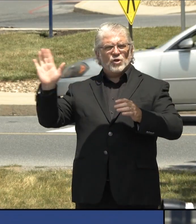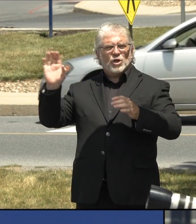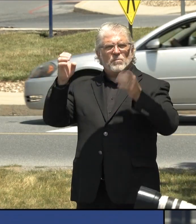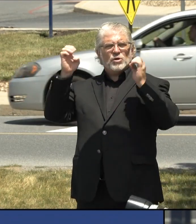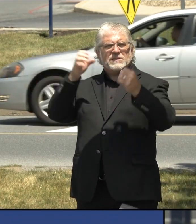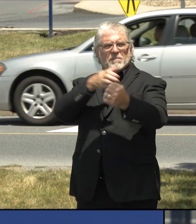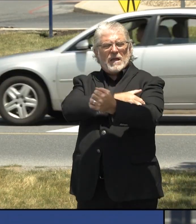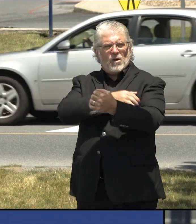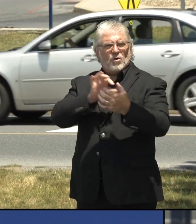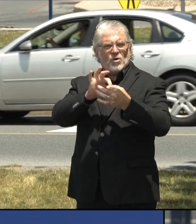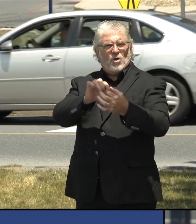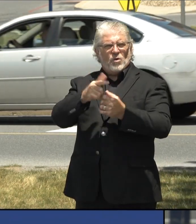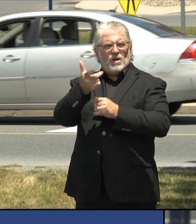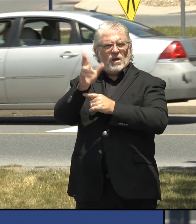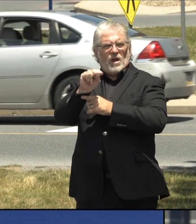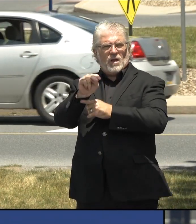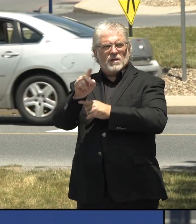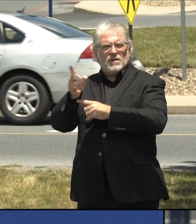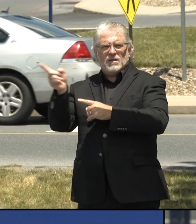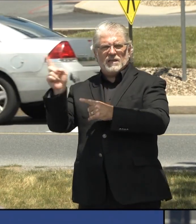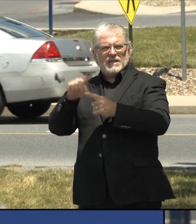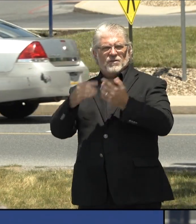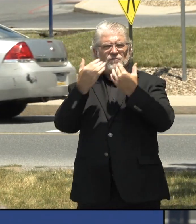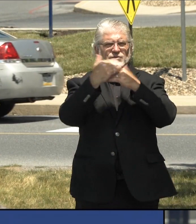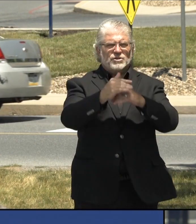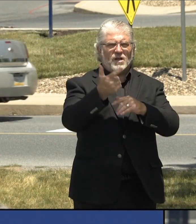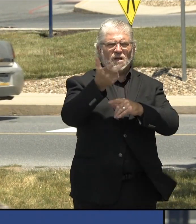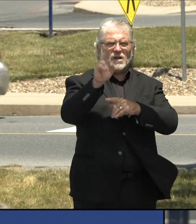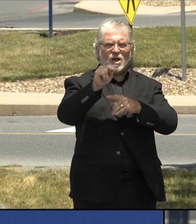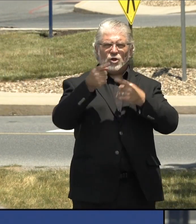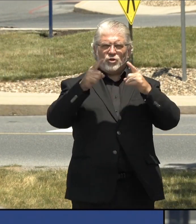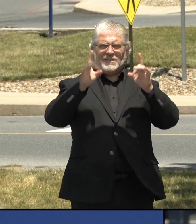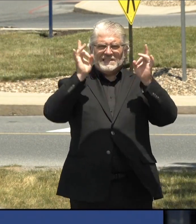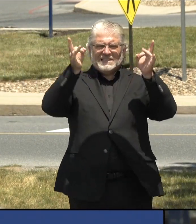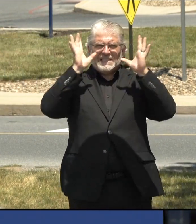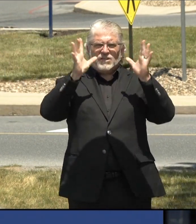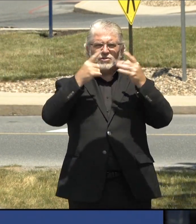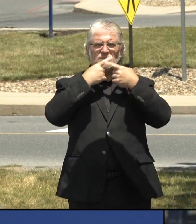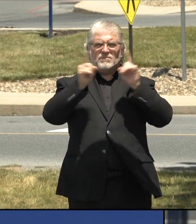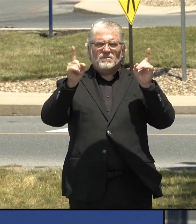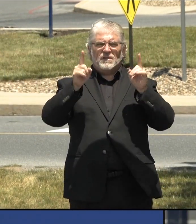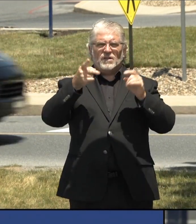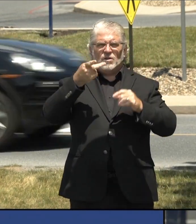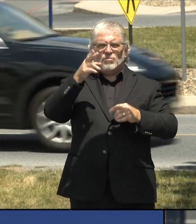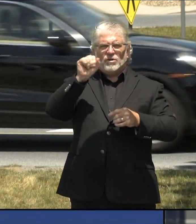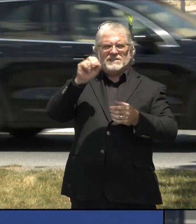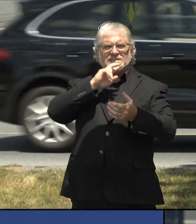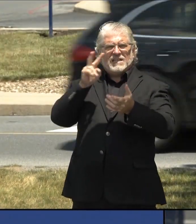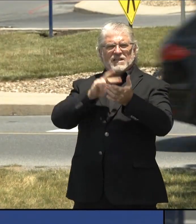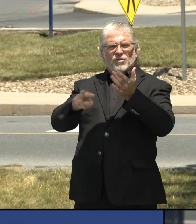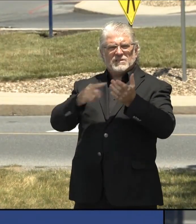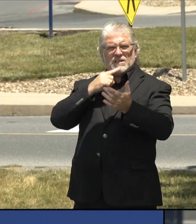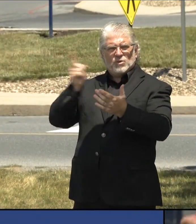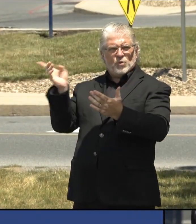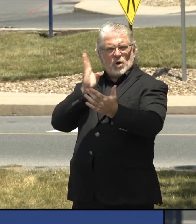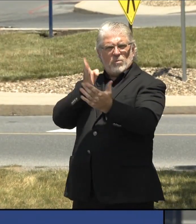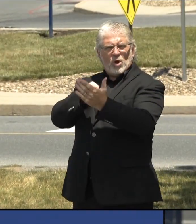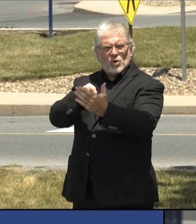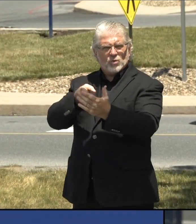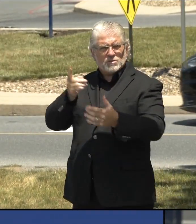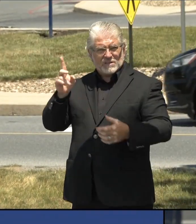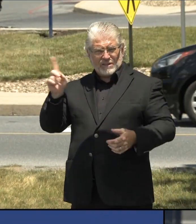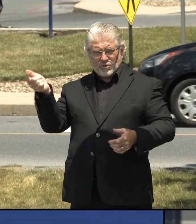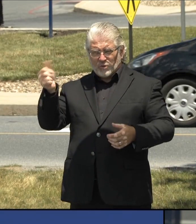be able to restrict guns during a disaster emergency declaration. Press secretary said you oppose it. Would you veto that legislation? Yeah, what,